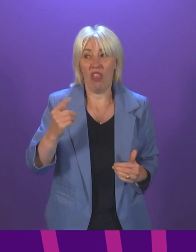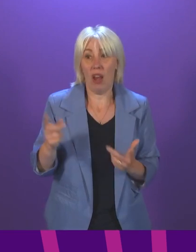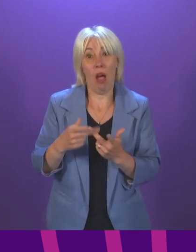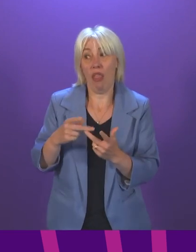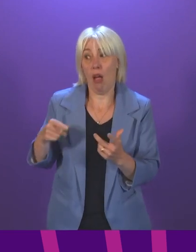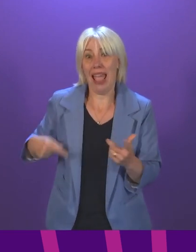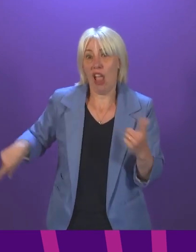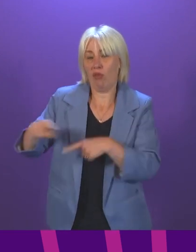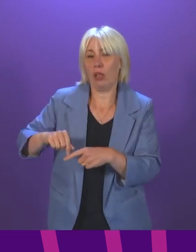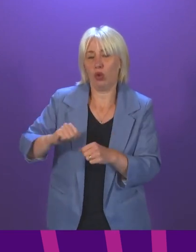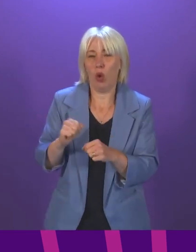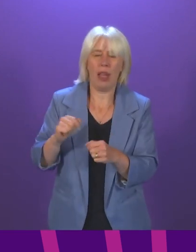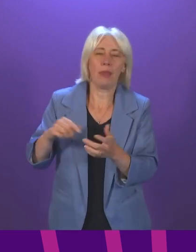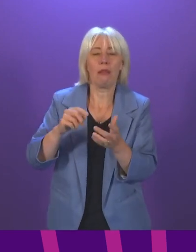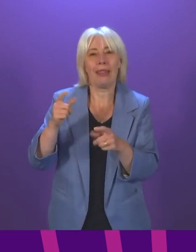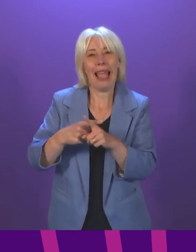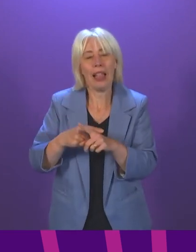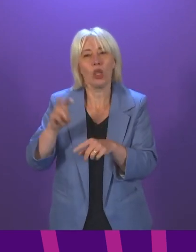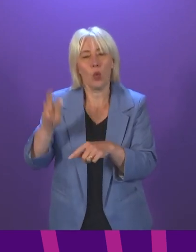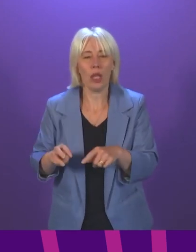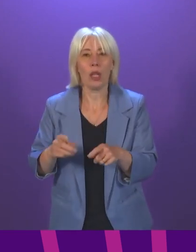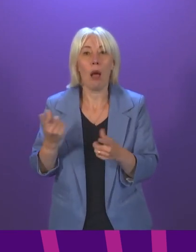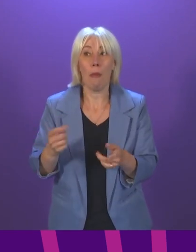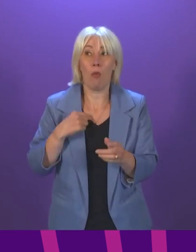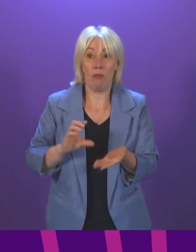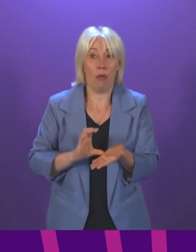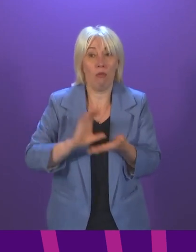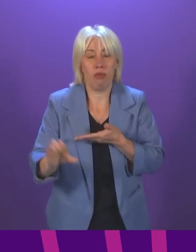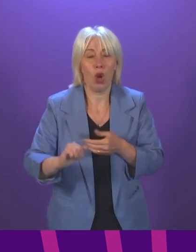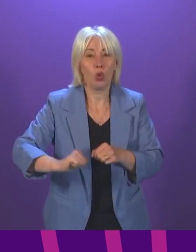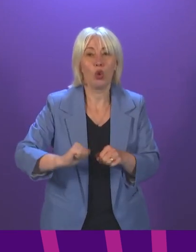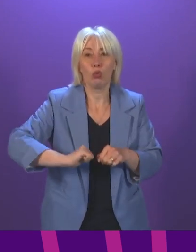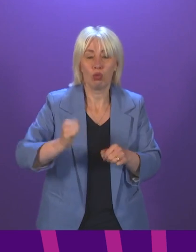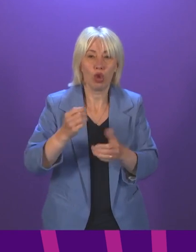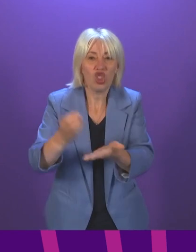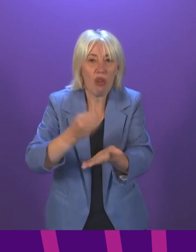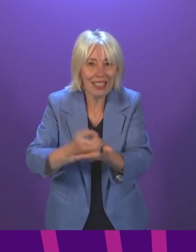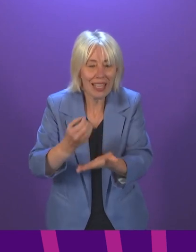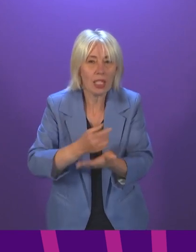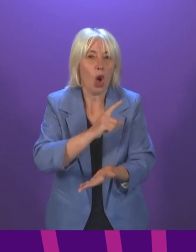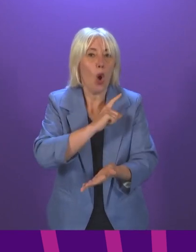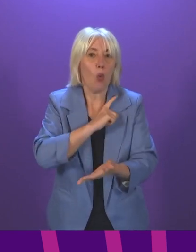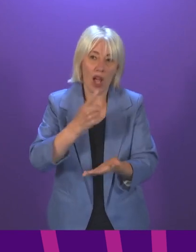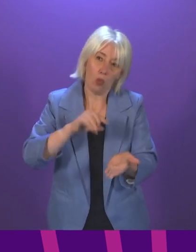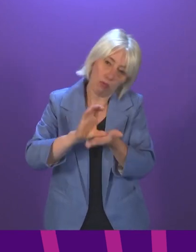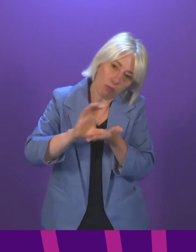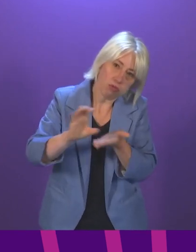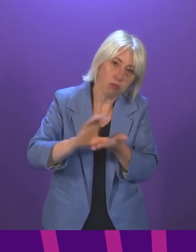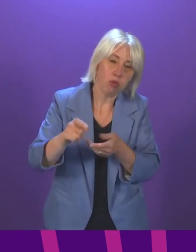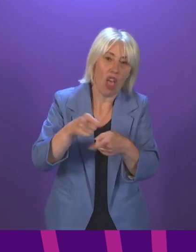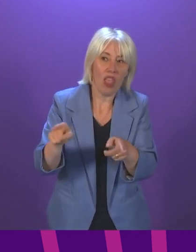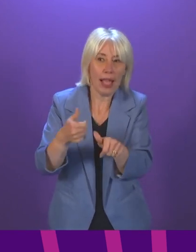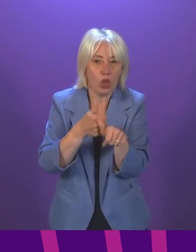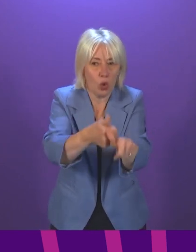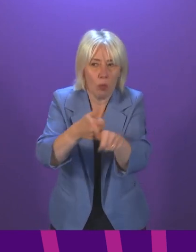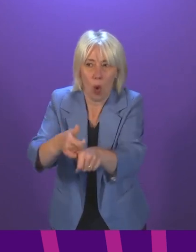charity sector, because many of these charitable and third sector organisations provide a lot of the frontline support, and we will continue to provide as much support there